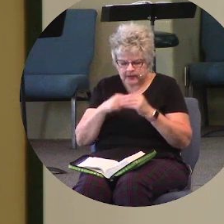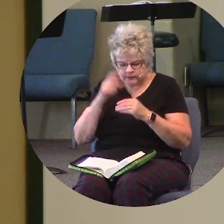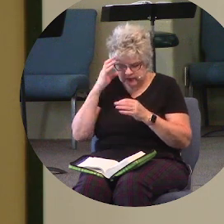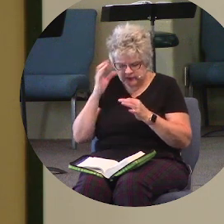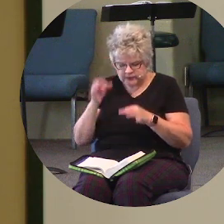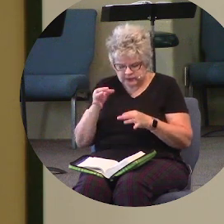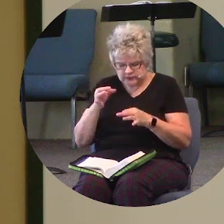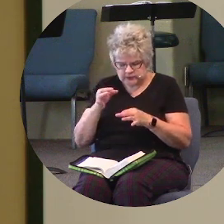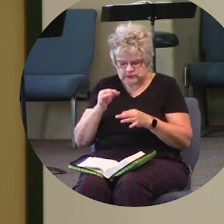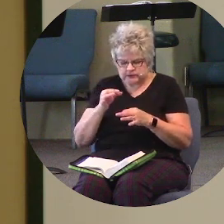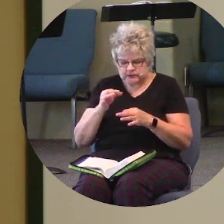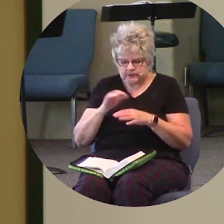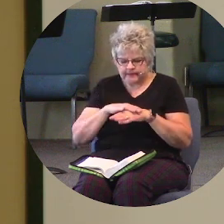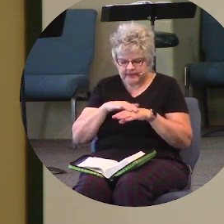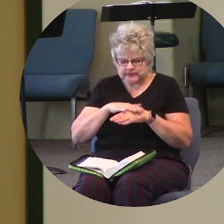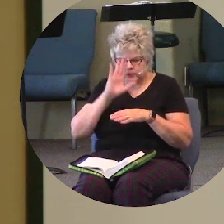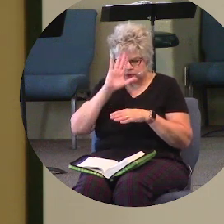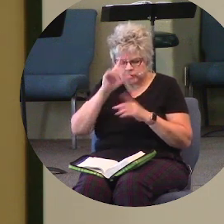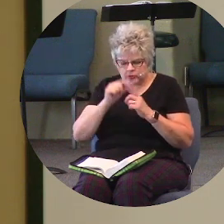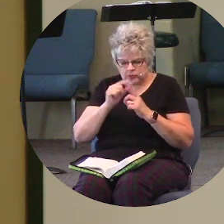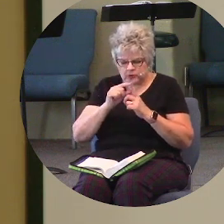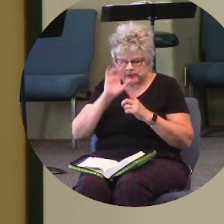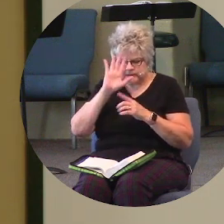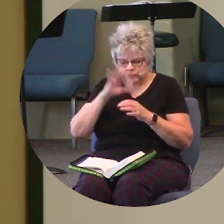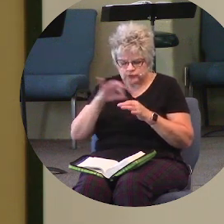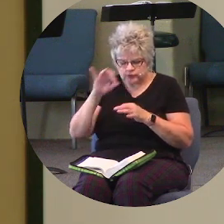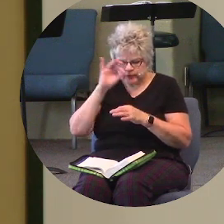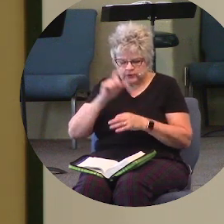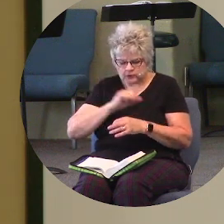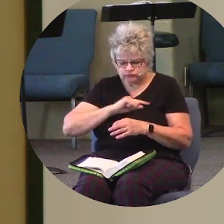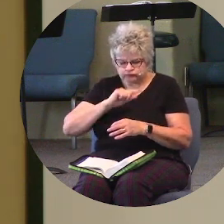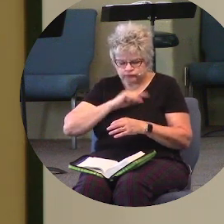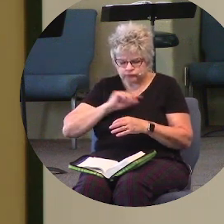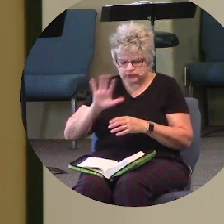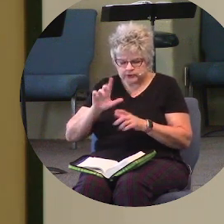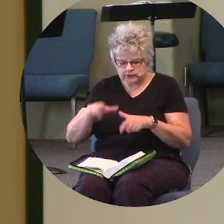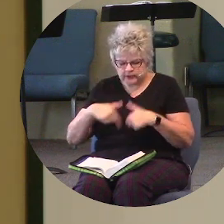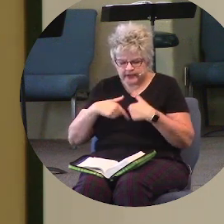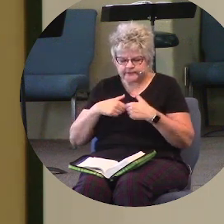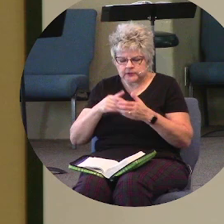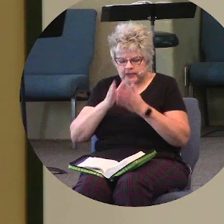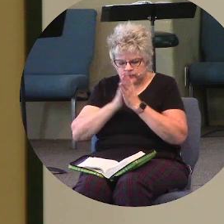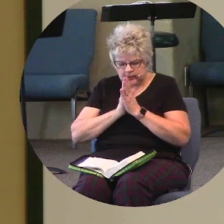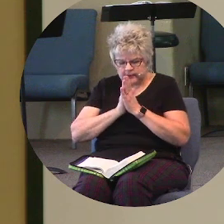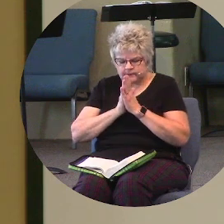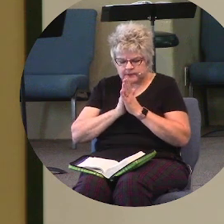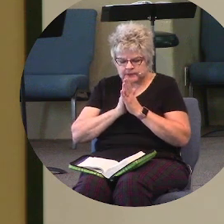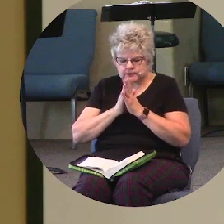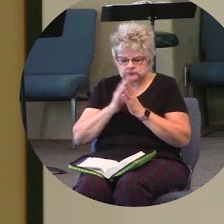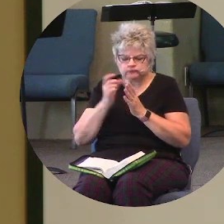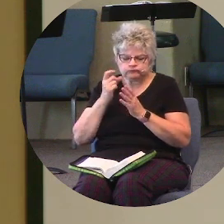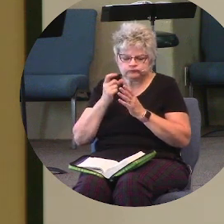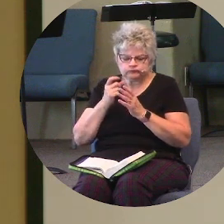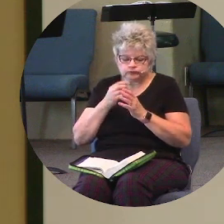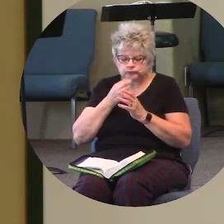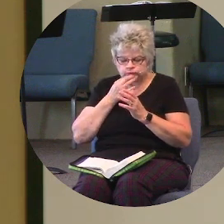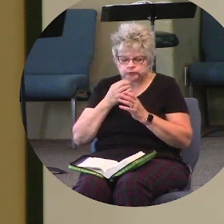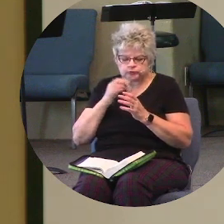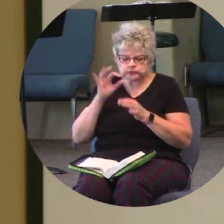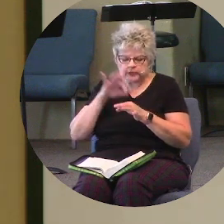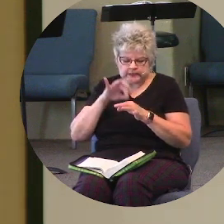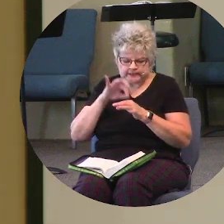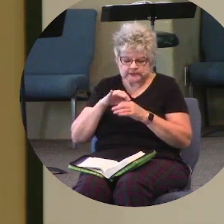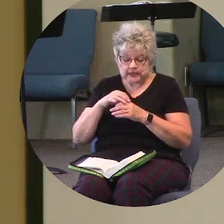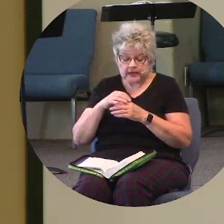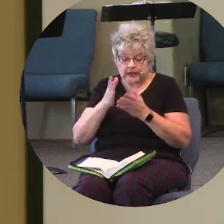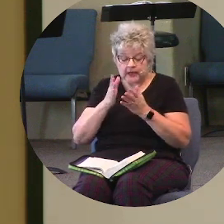in your word and as your spirit stirs in their lives. I pray for this upcoming election. Lord, I pray that your will would